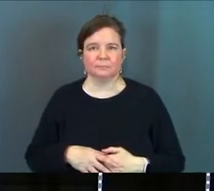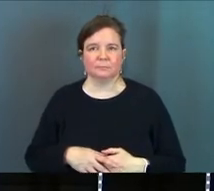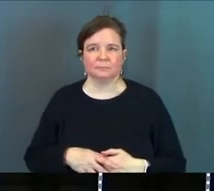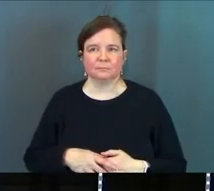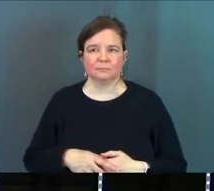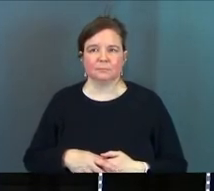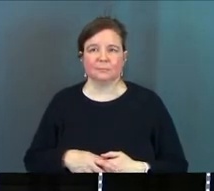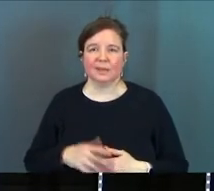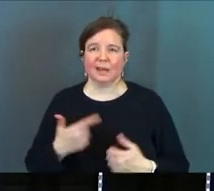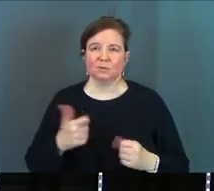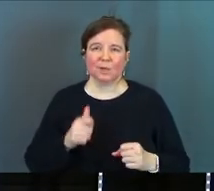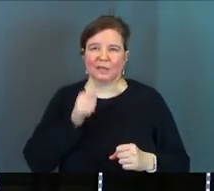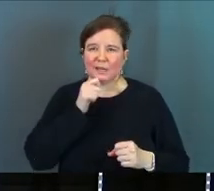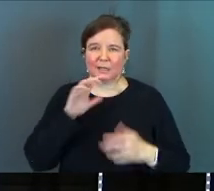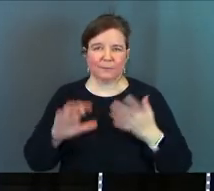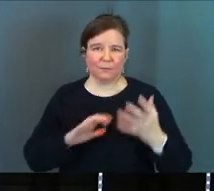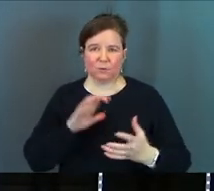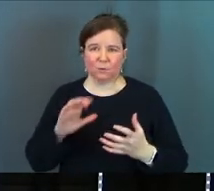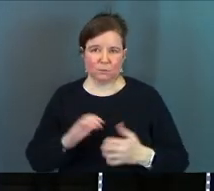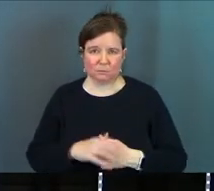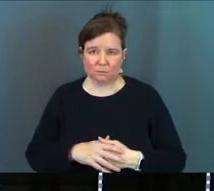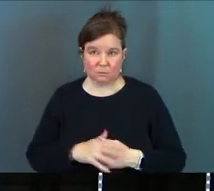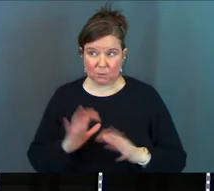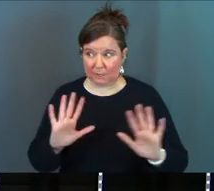and I'm going to try not get them all confused amen